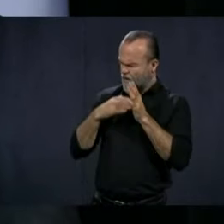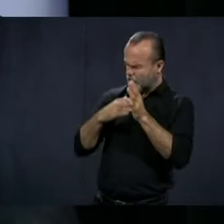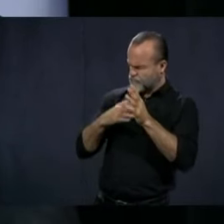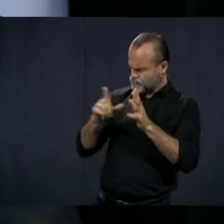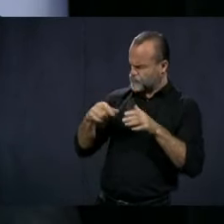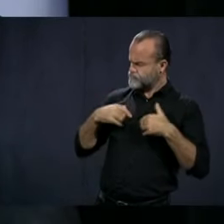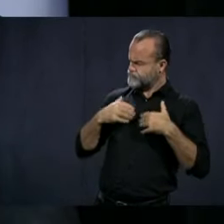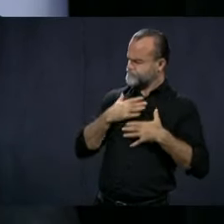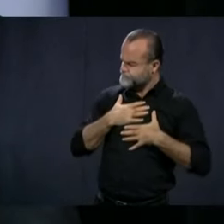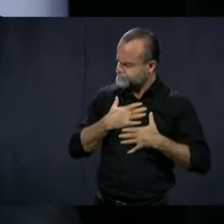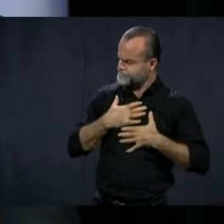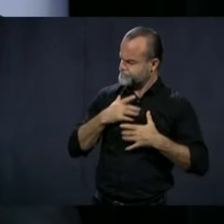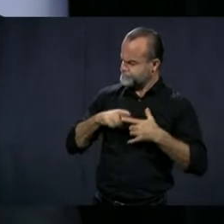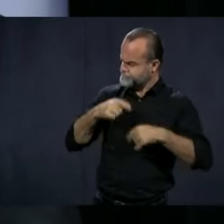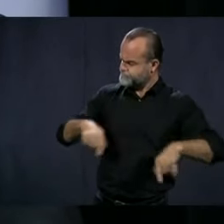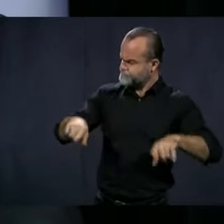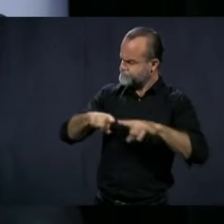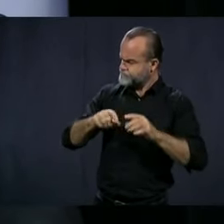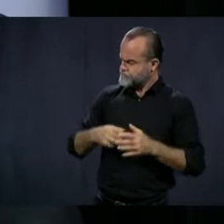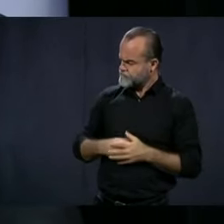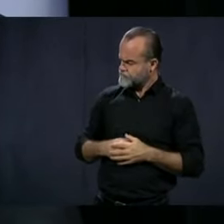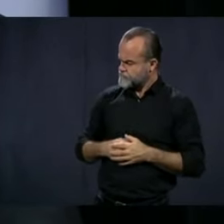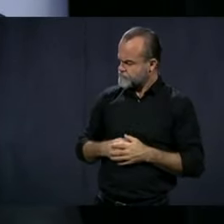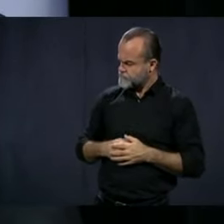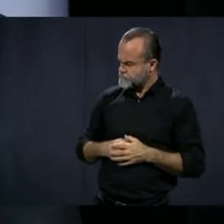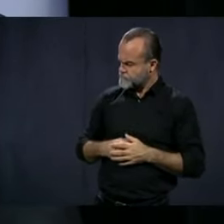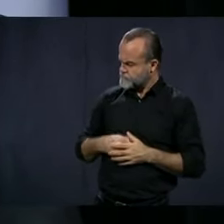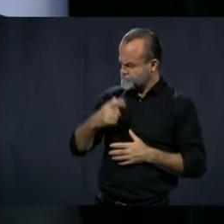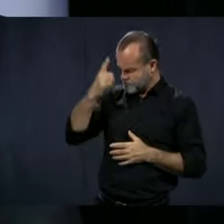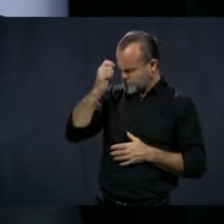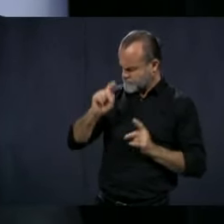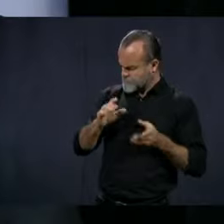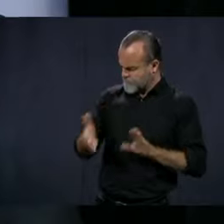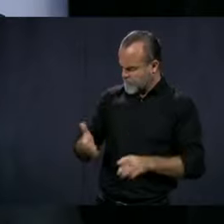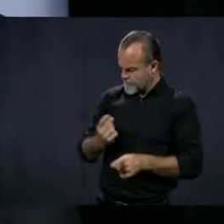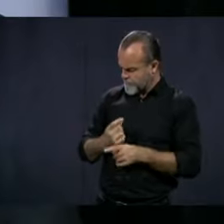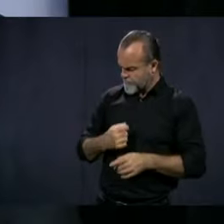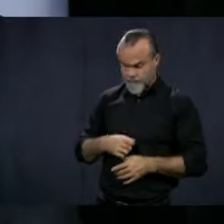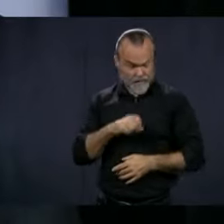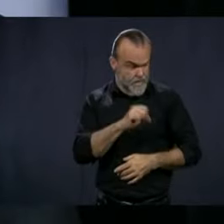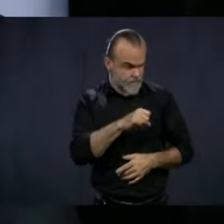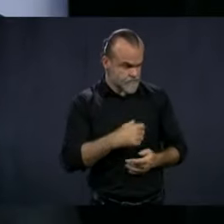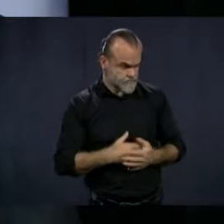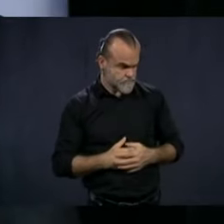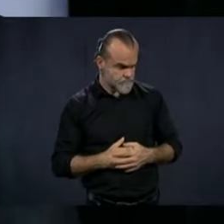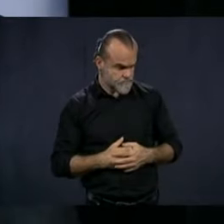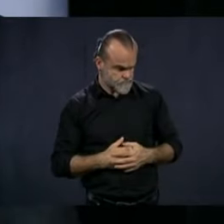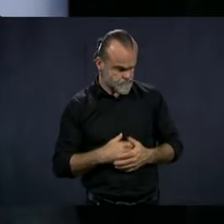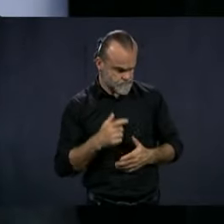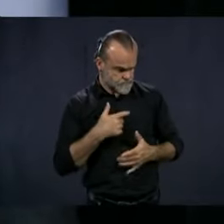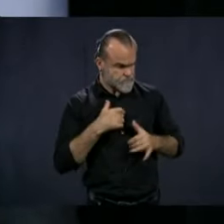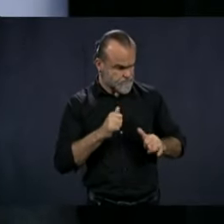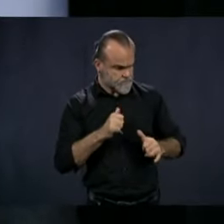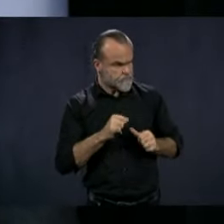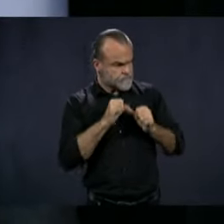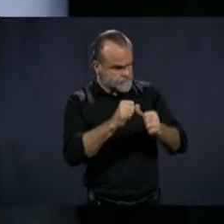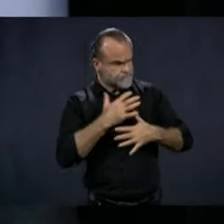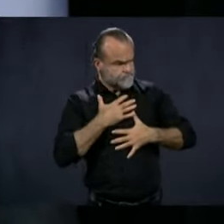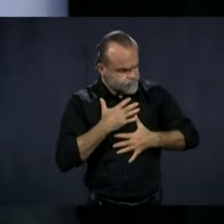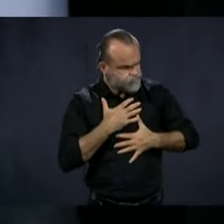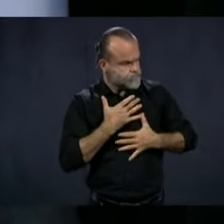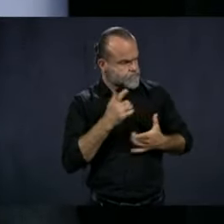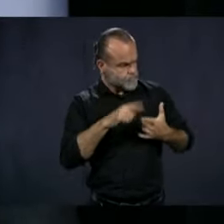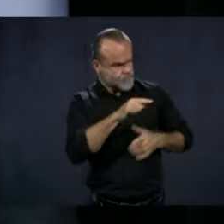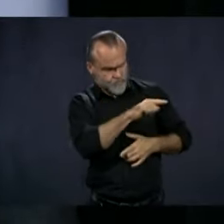Yeah. For the people that have died. Yeah. Yeah. And I still continue to express my